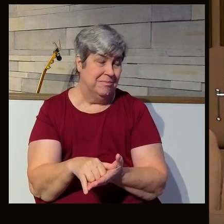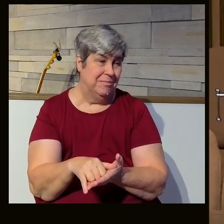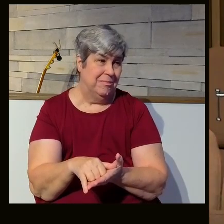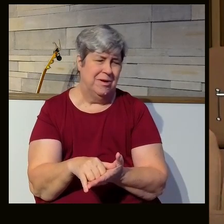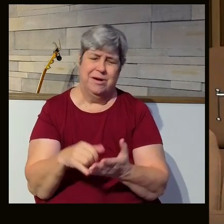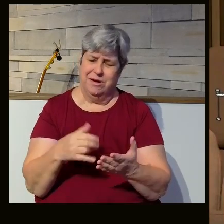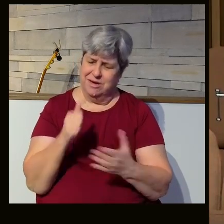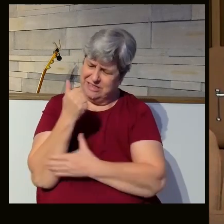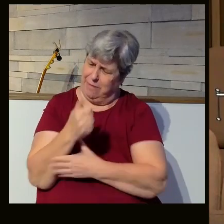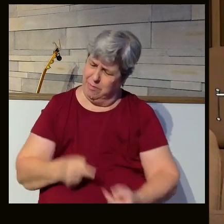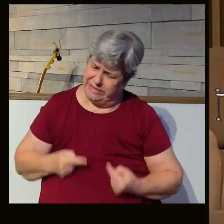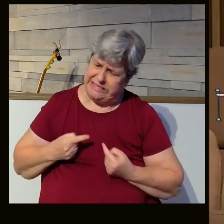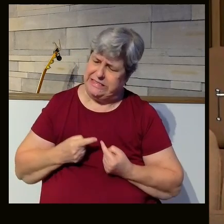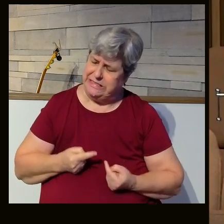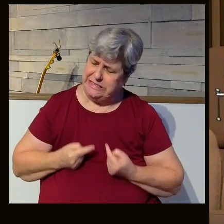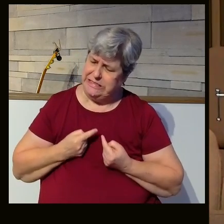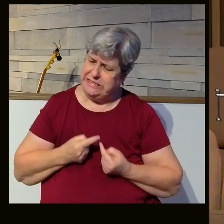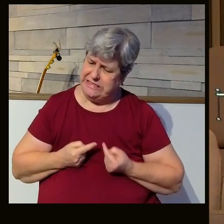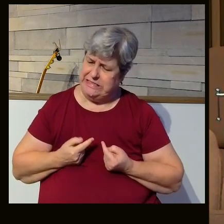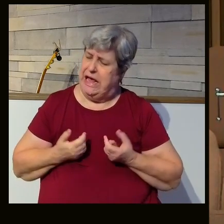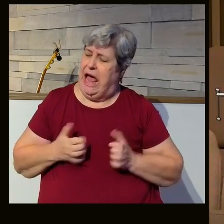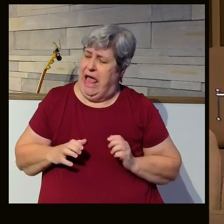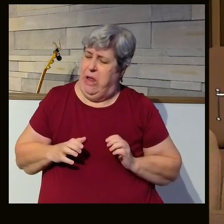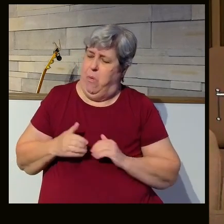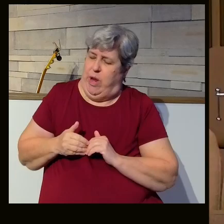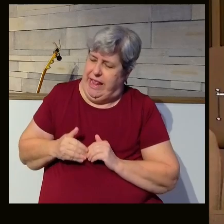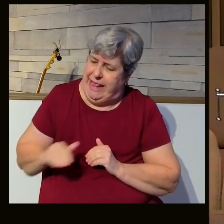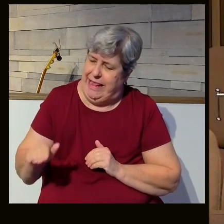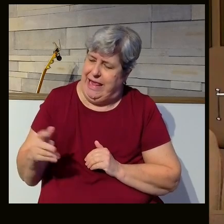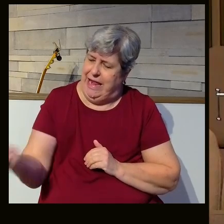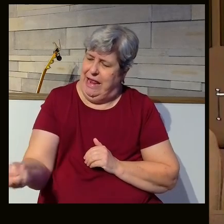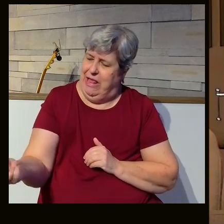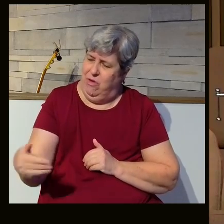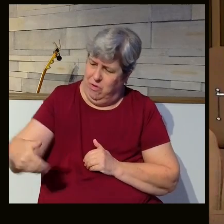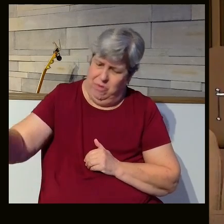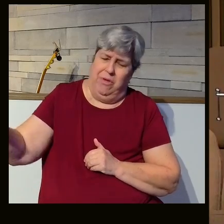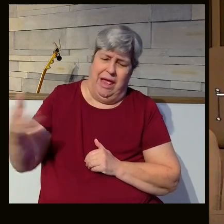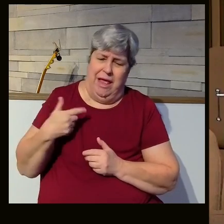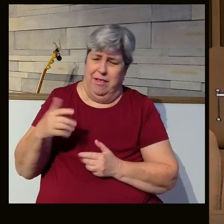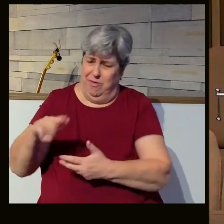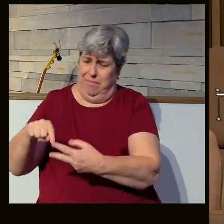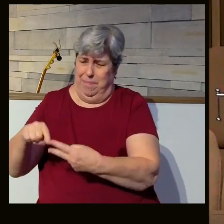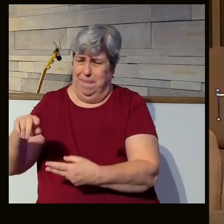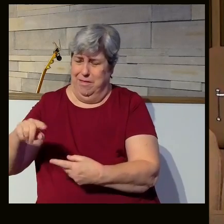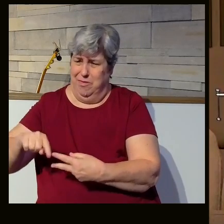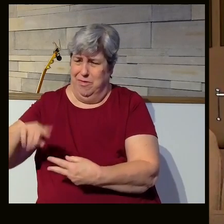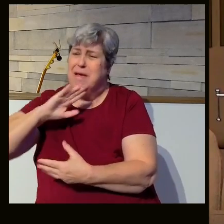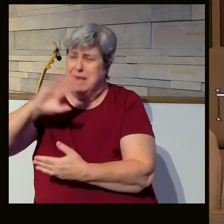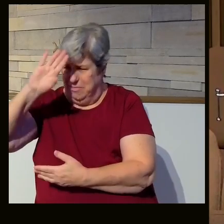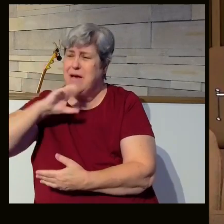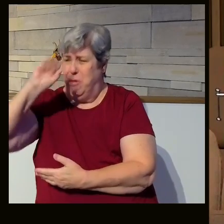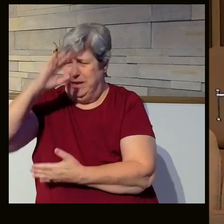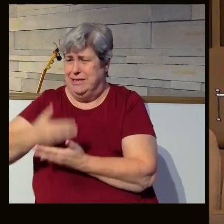He struggled. He didn't want to send Ishmael away. But God knew